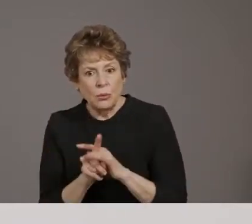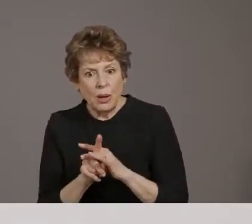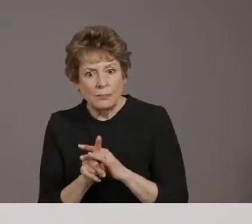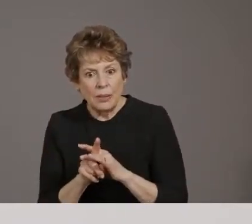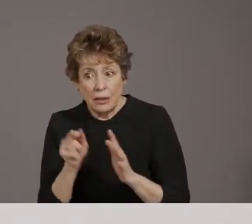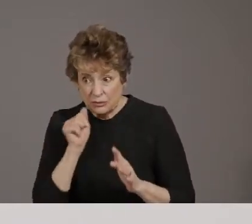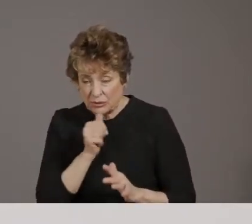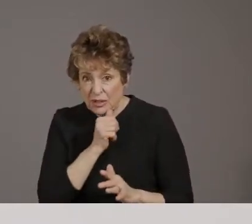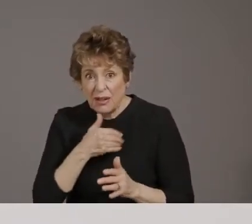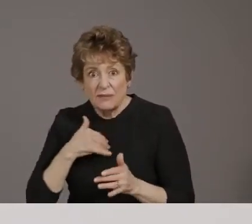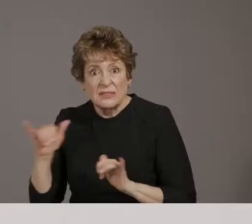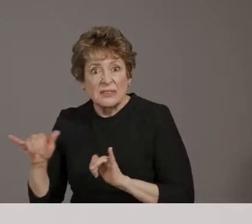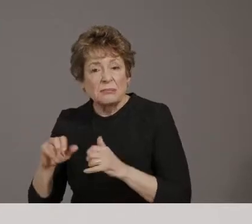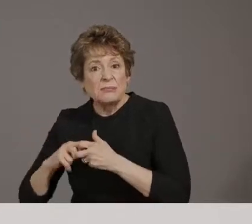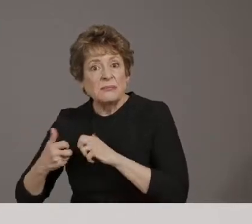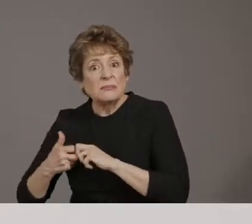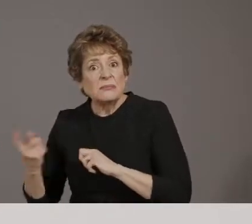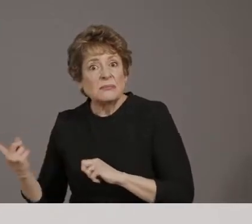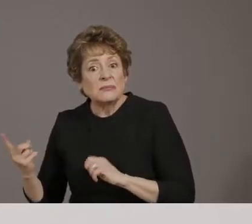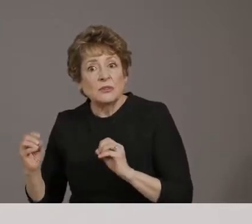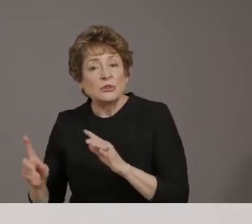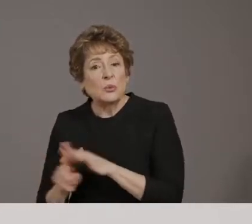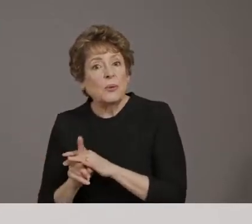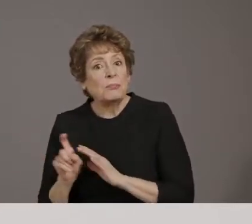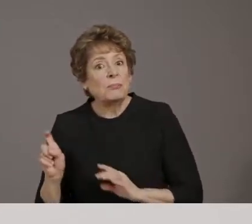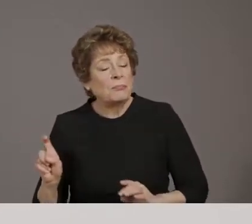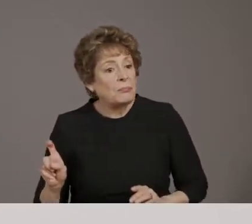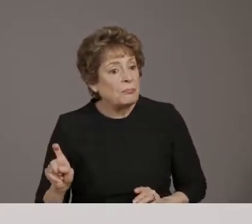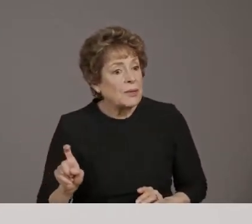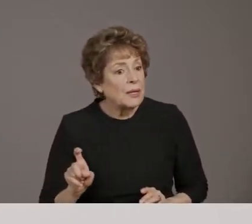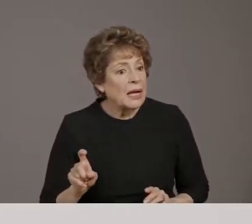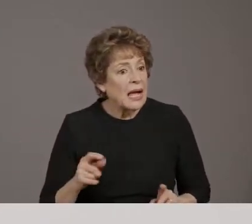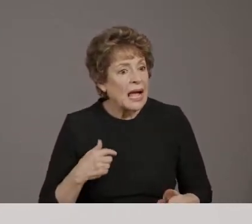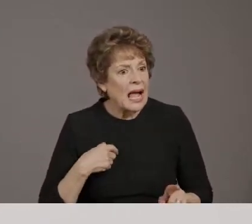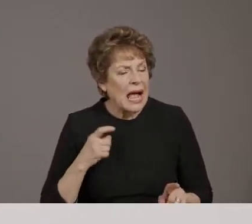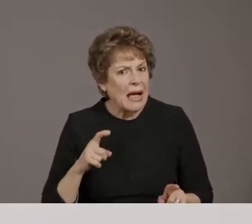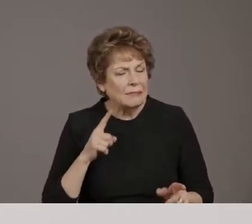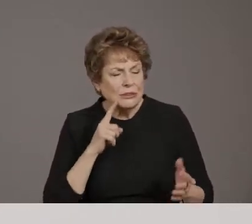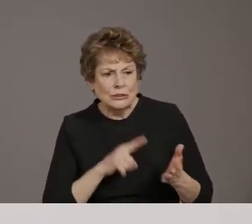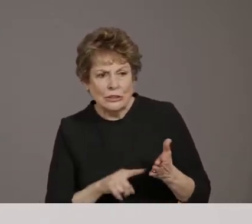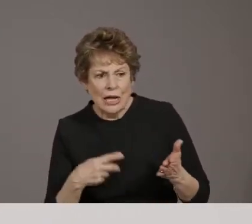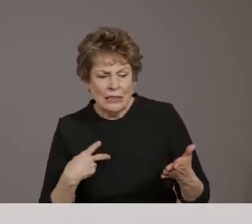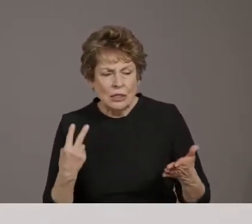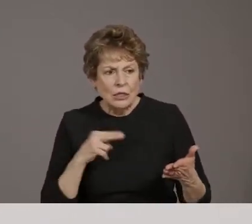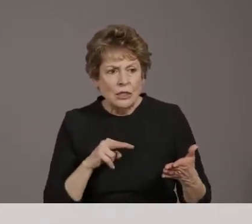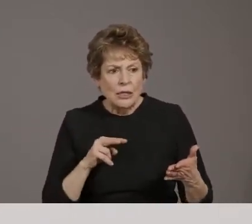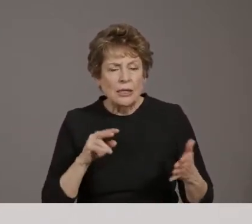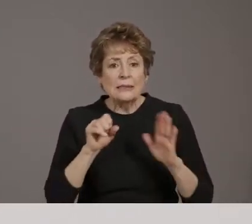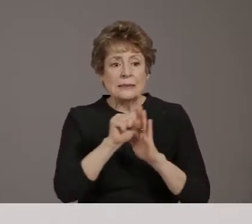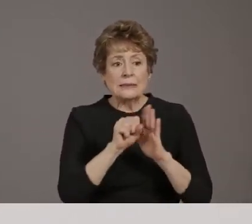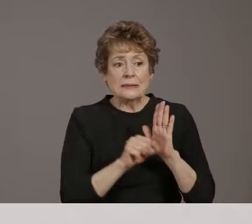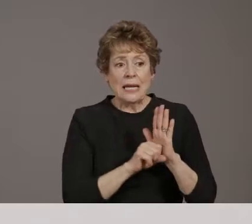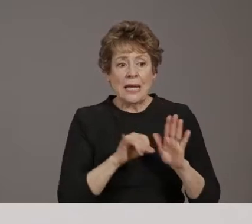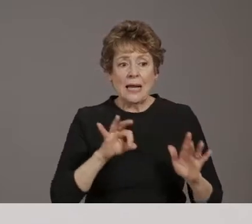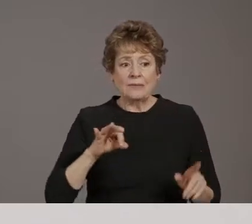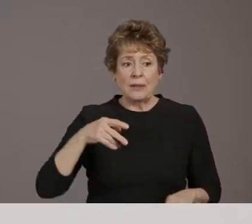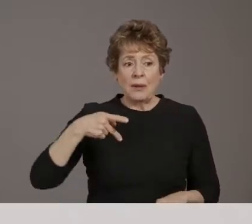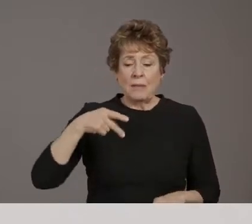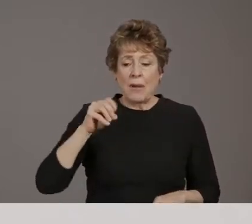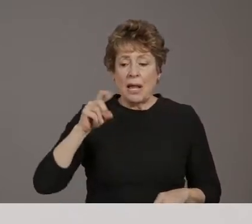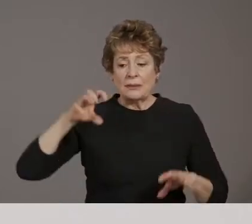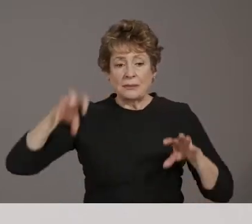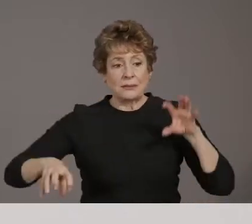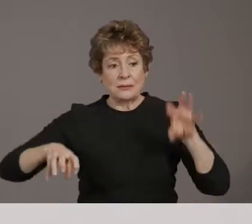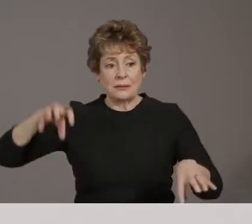check. I know that at the, um, at, at our state pods, we tend to see a 10% 10 to 20